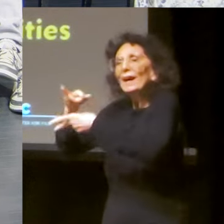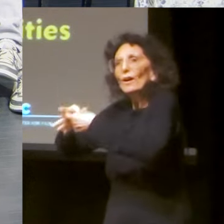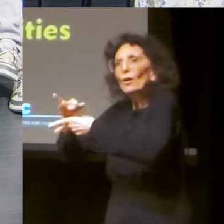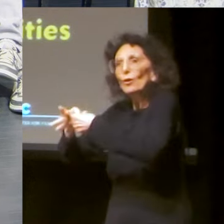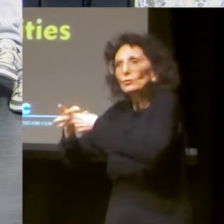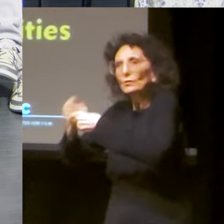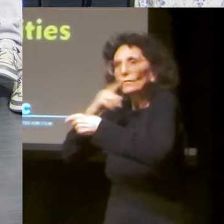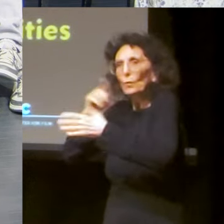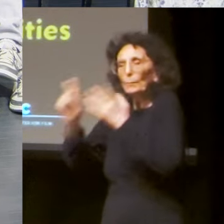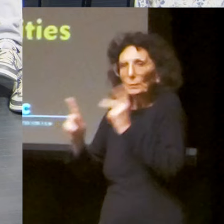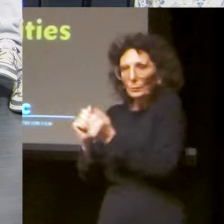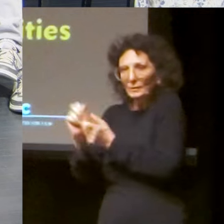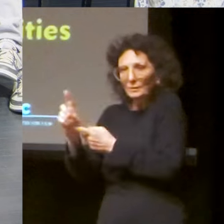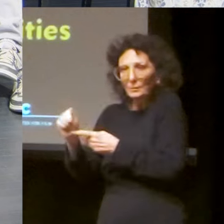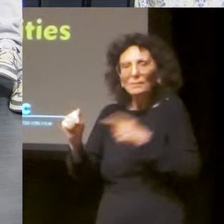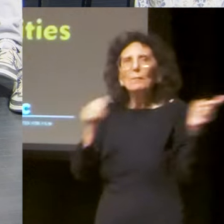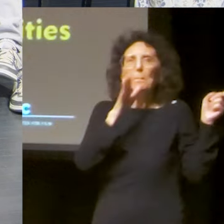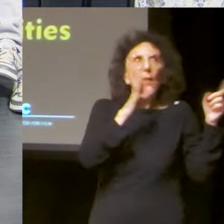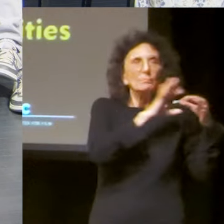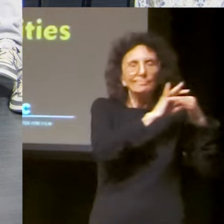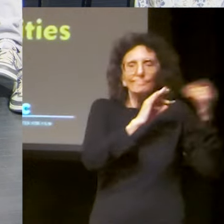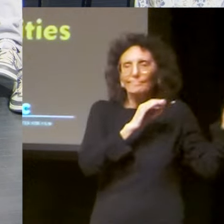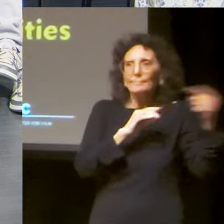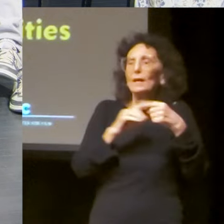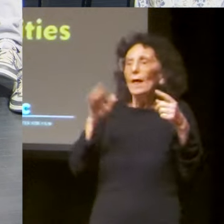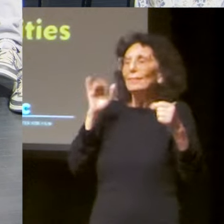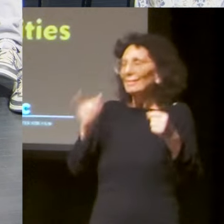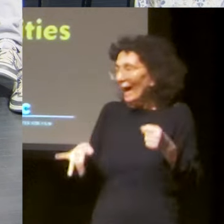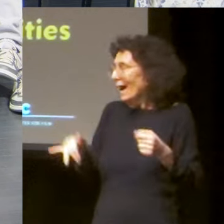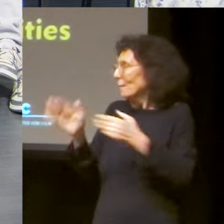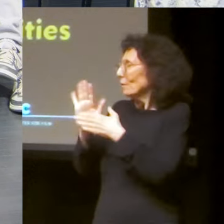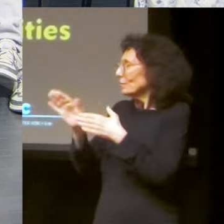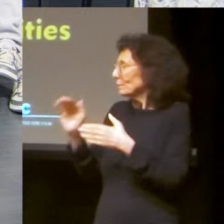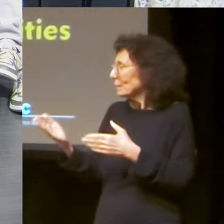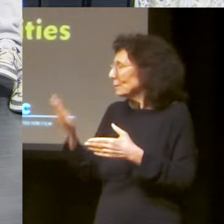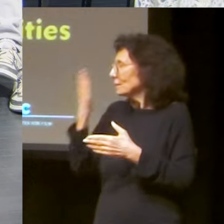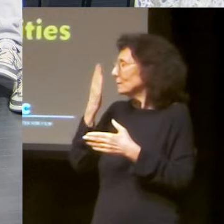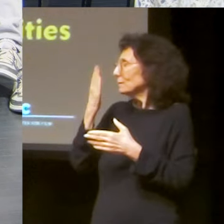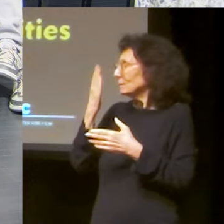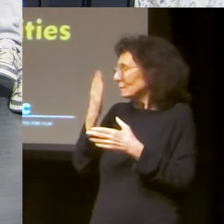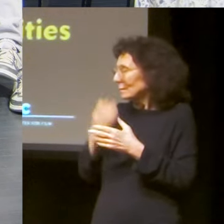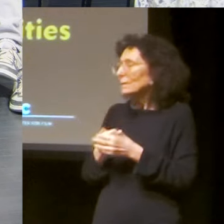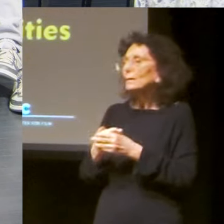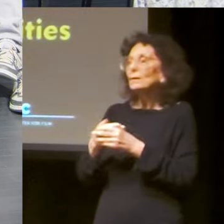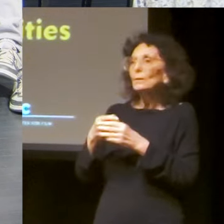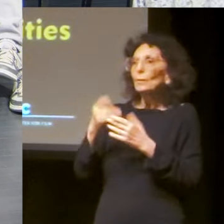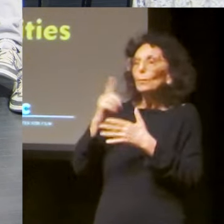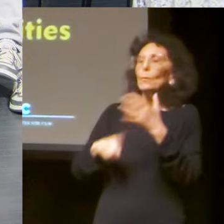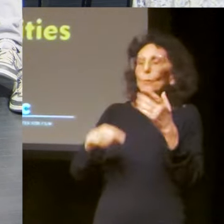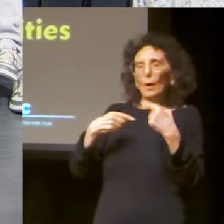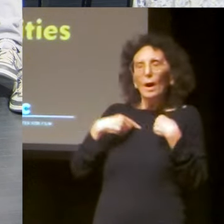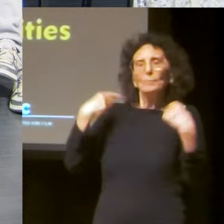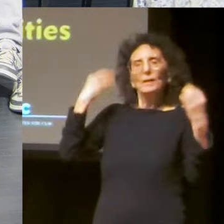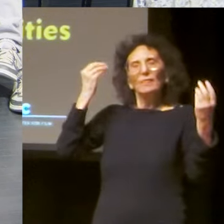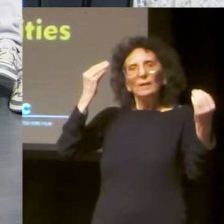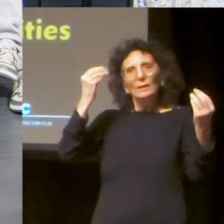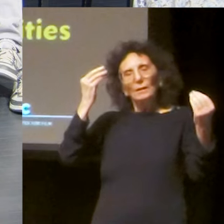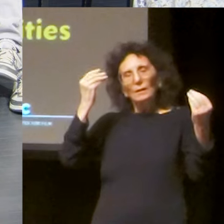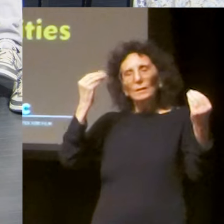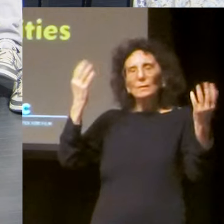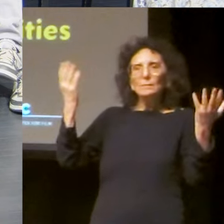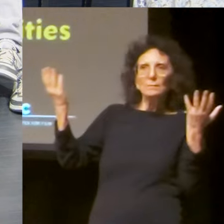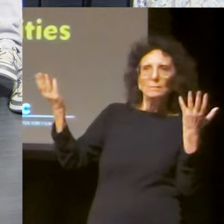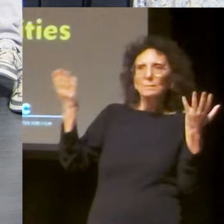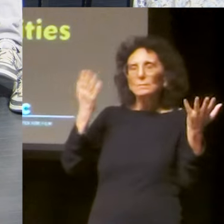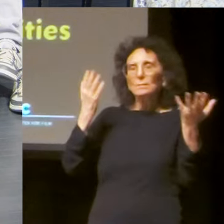connected to the care community around people with disabilities through my mother. And it